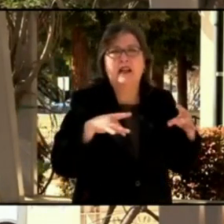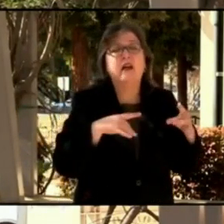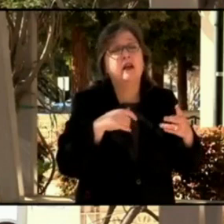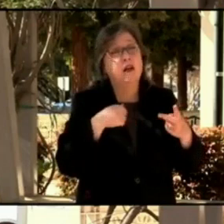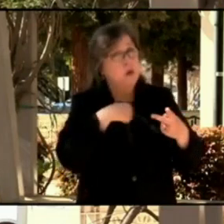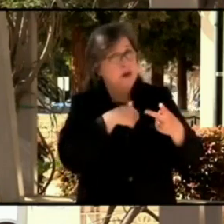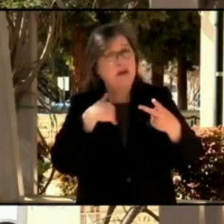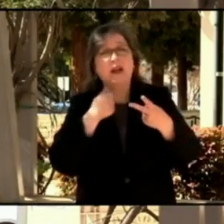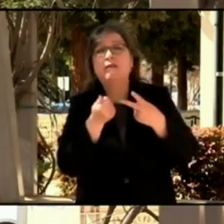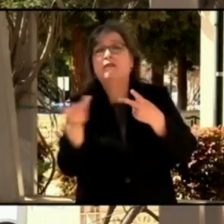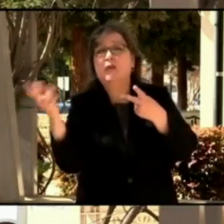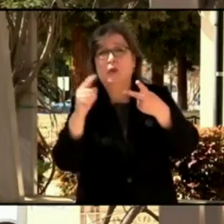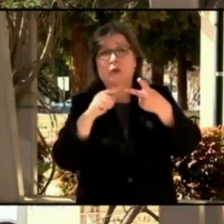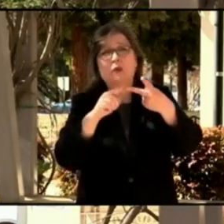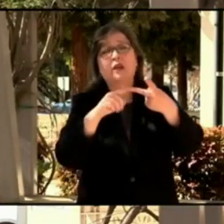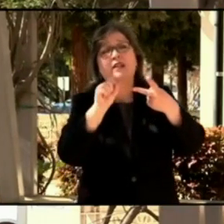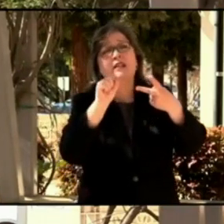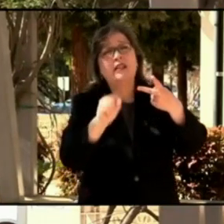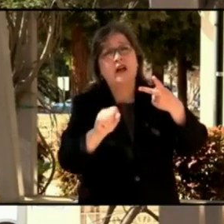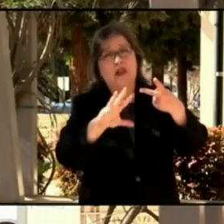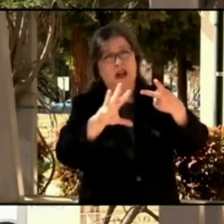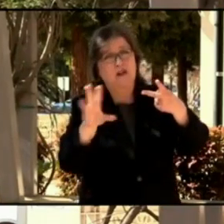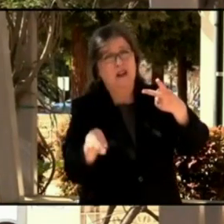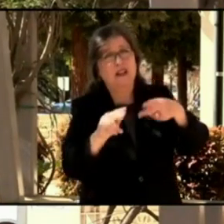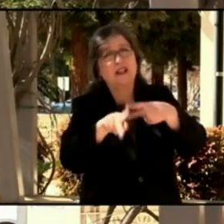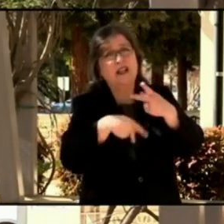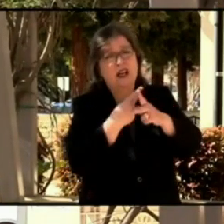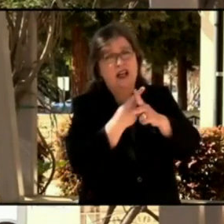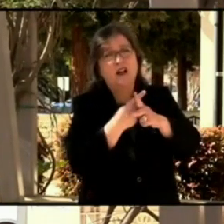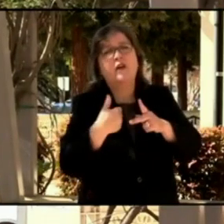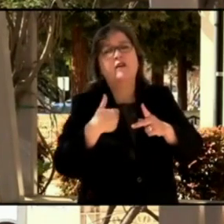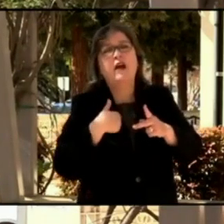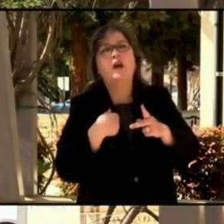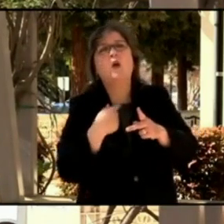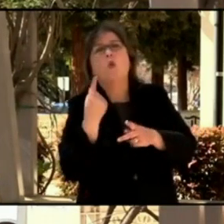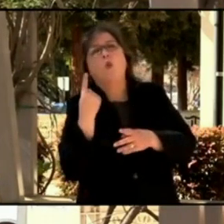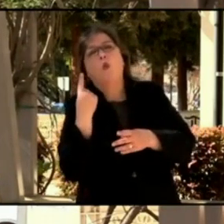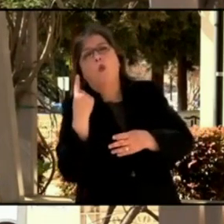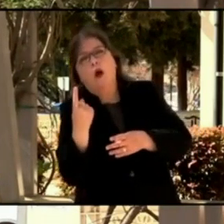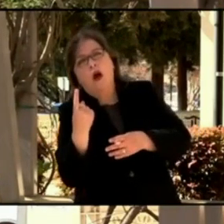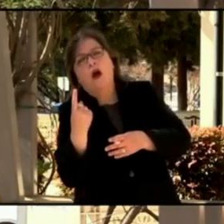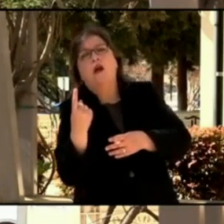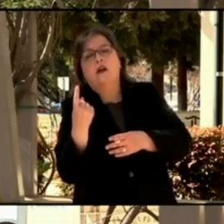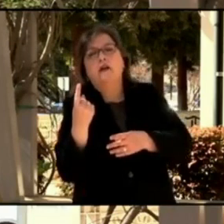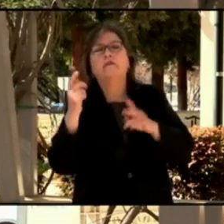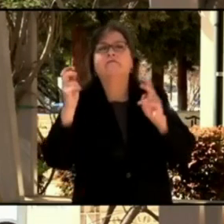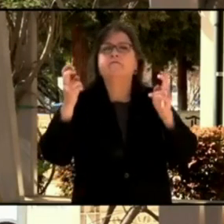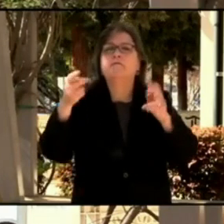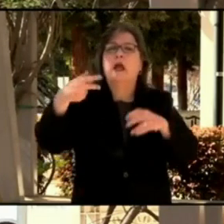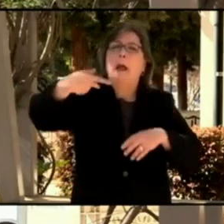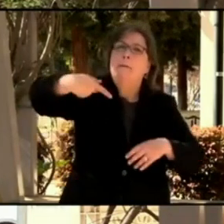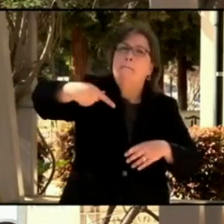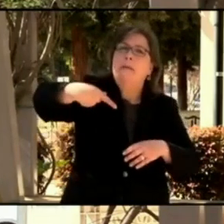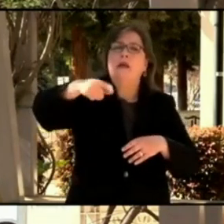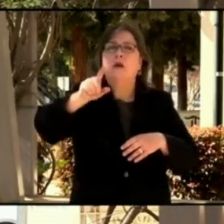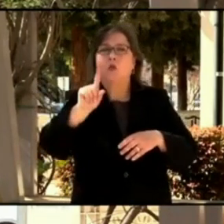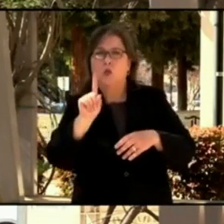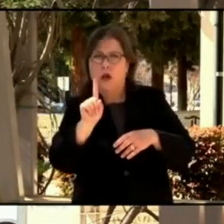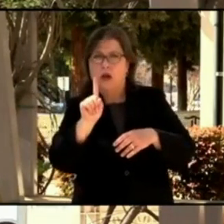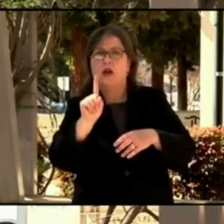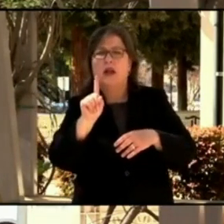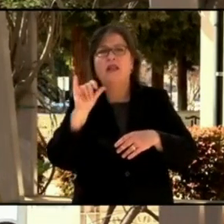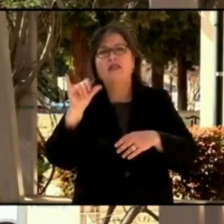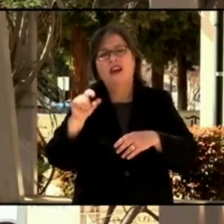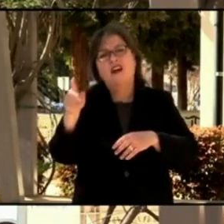and one report of P.1, which was the variant that was first identified both in